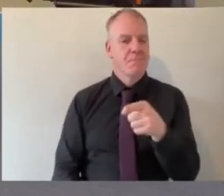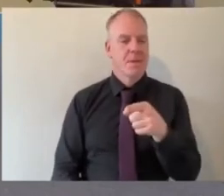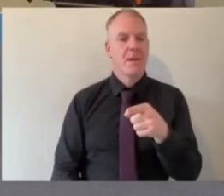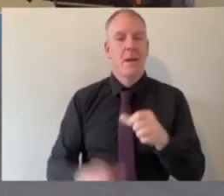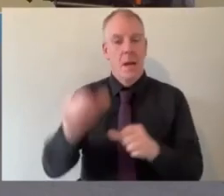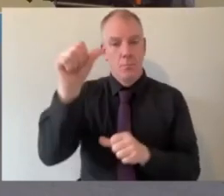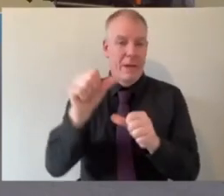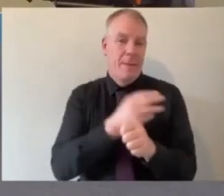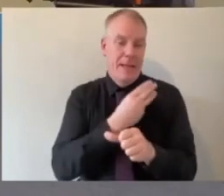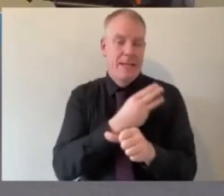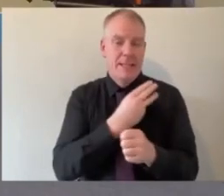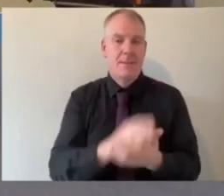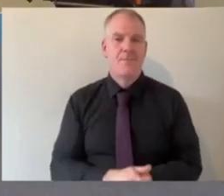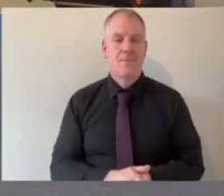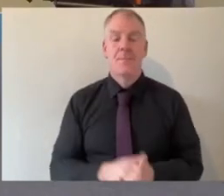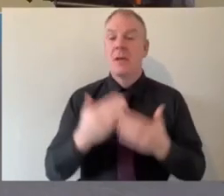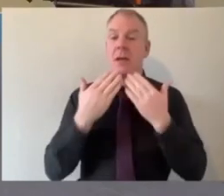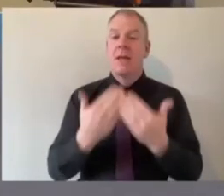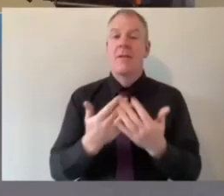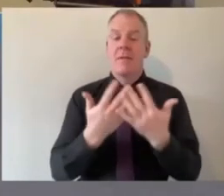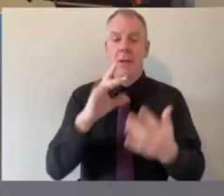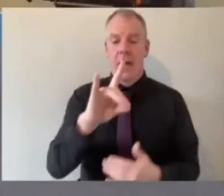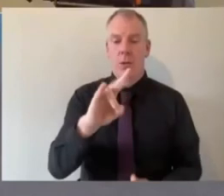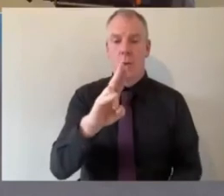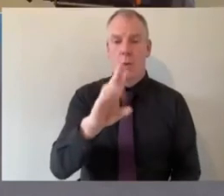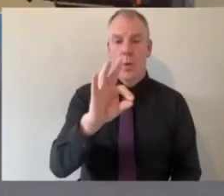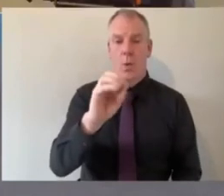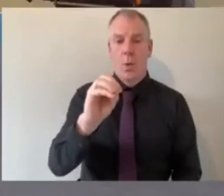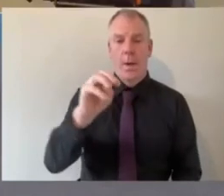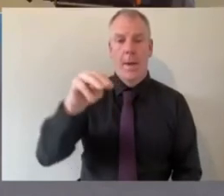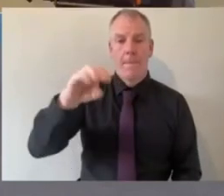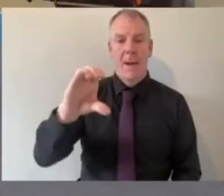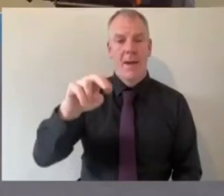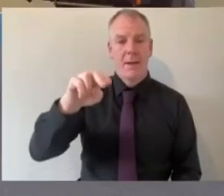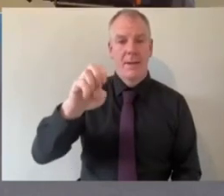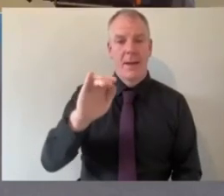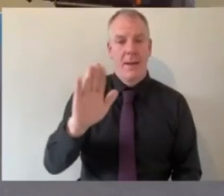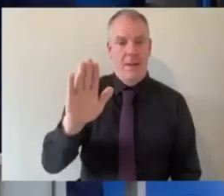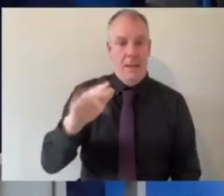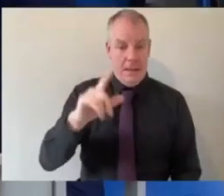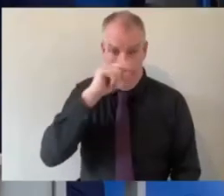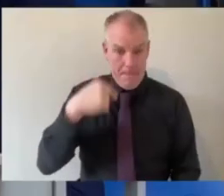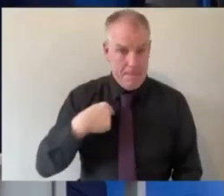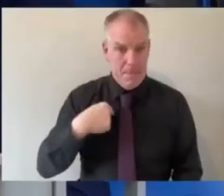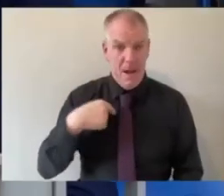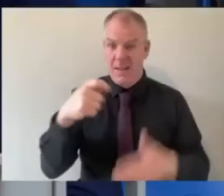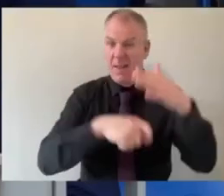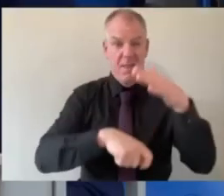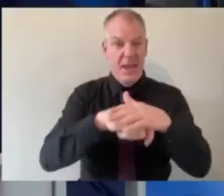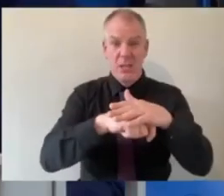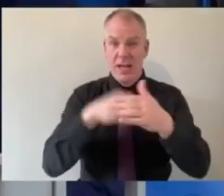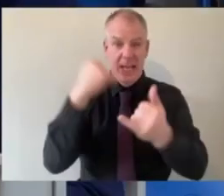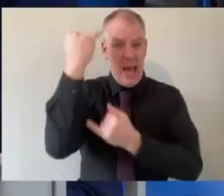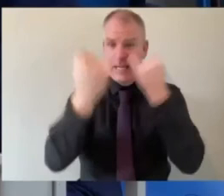as we can yeah just thanks very much hugo mcneil's on it just really congratulations to all of you and actually into the Taoiseach and the inspiration behind this